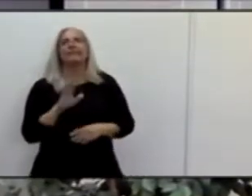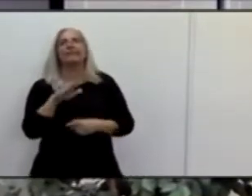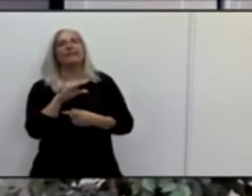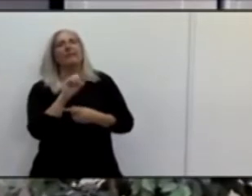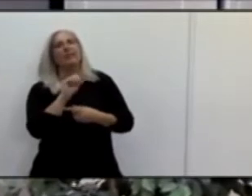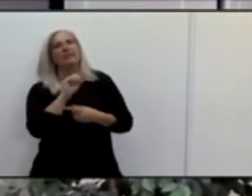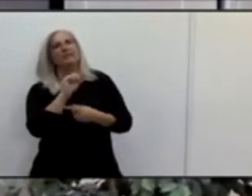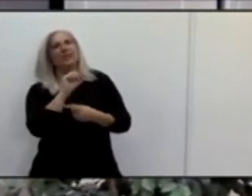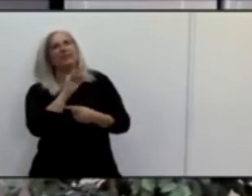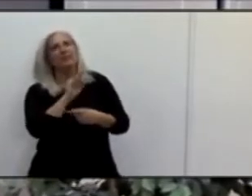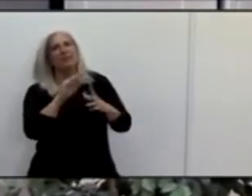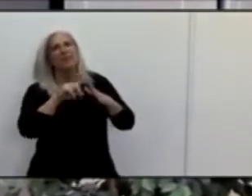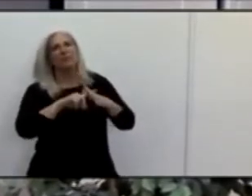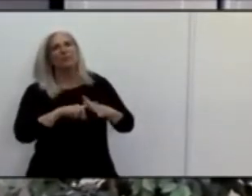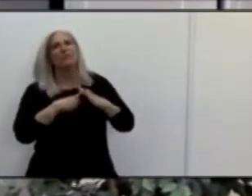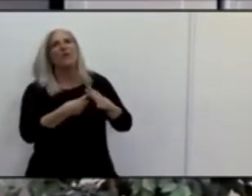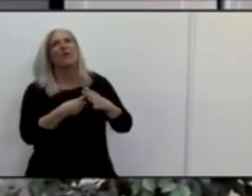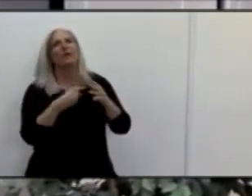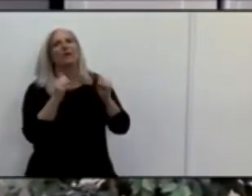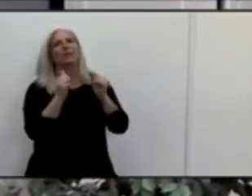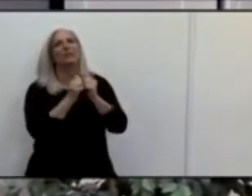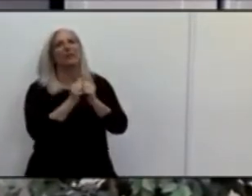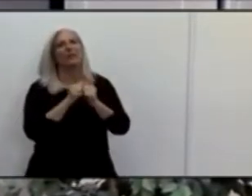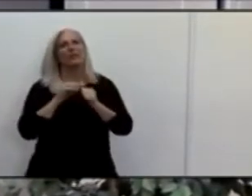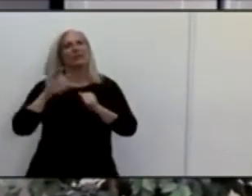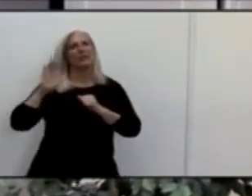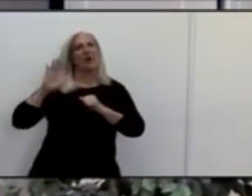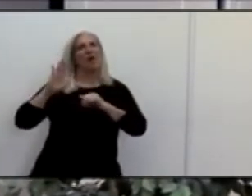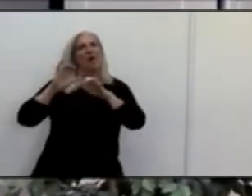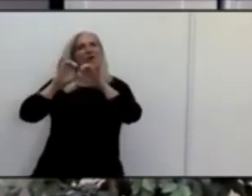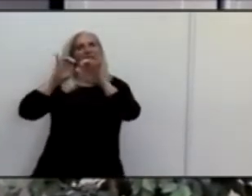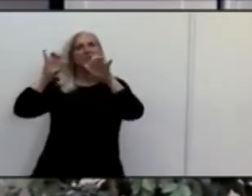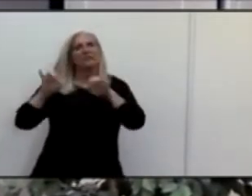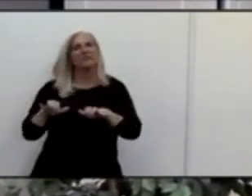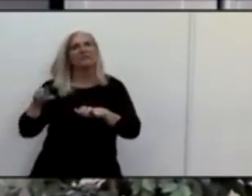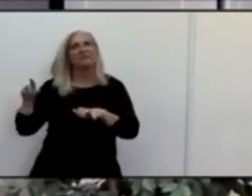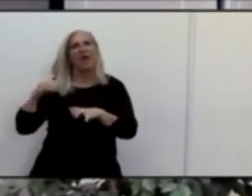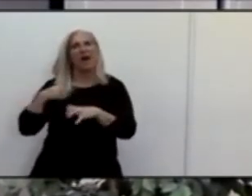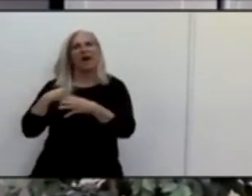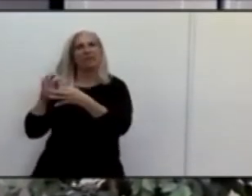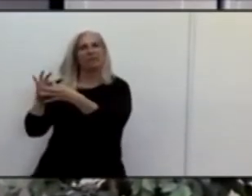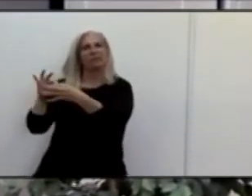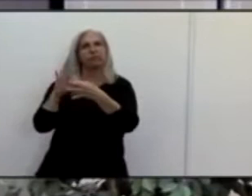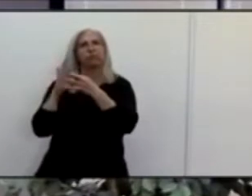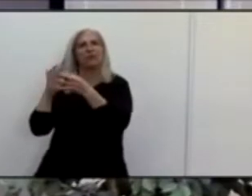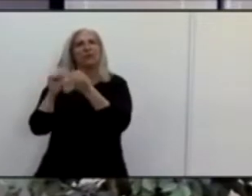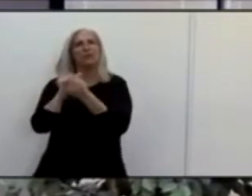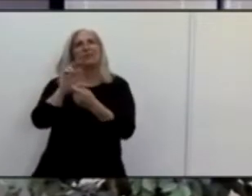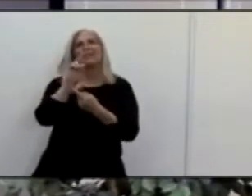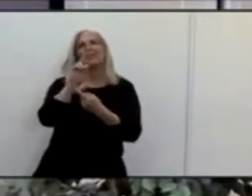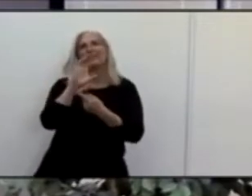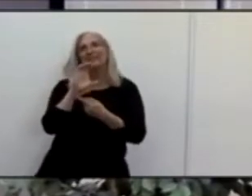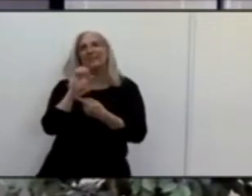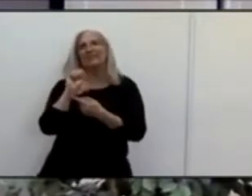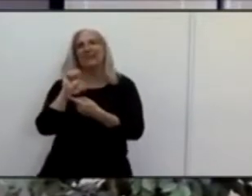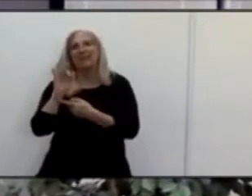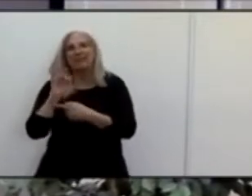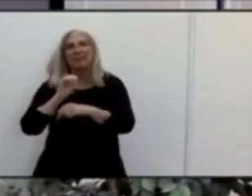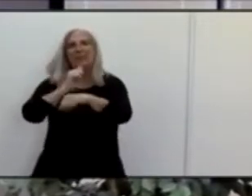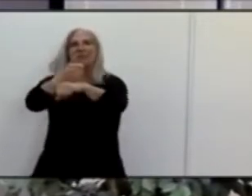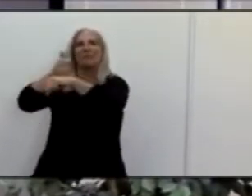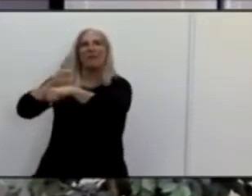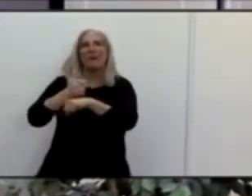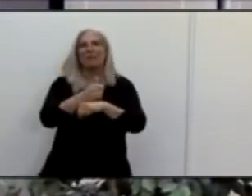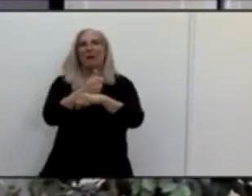ongoing relationship with the UC system. So they were able to really, you know, implement high-scale, broad